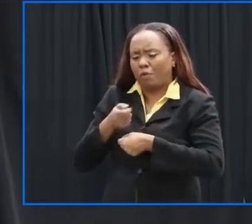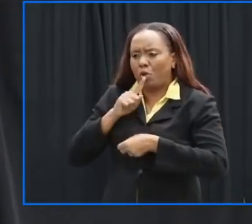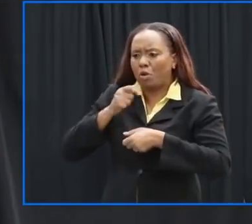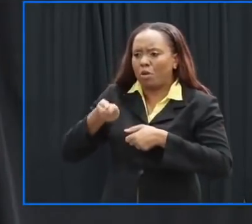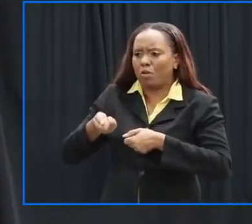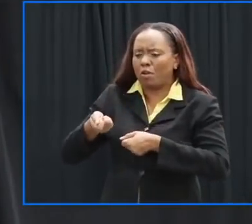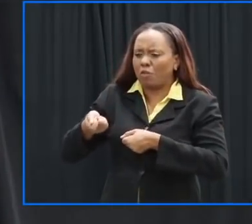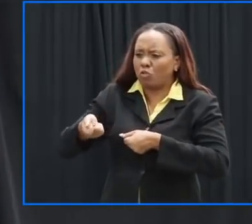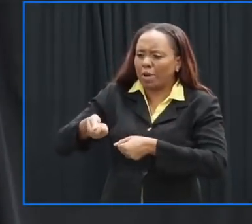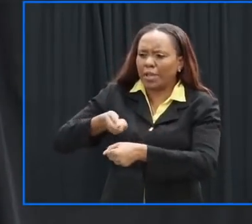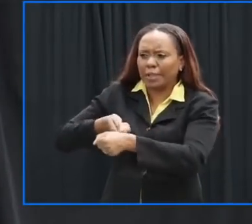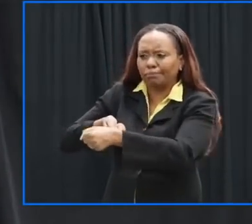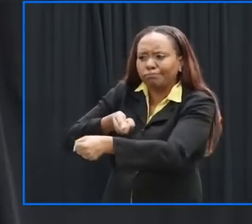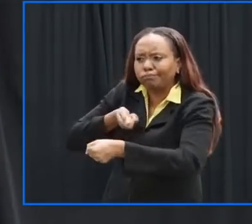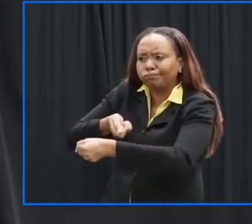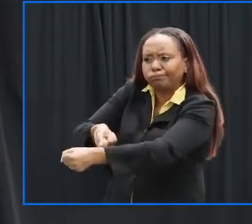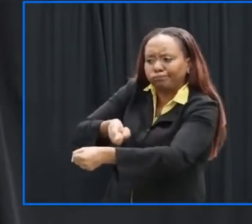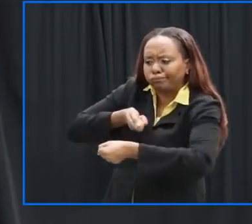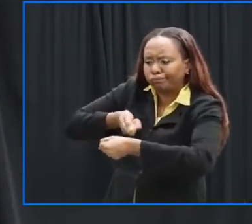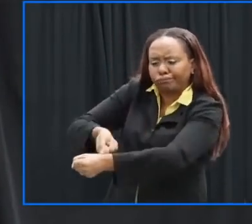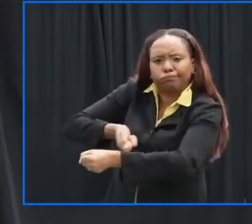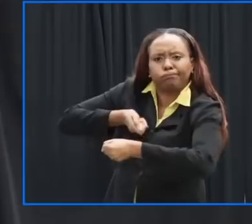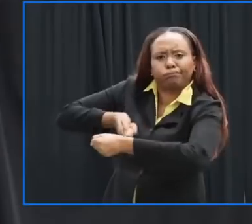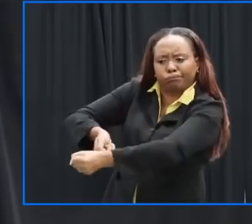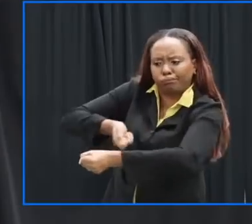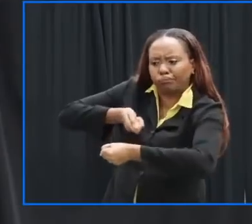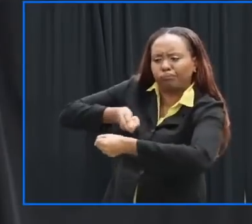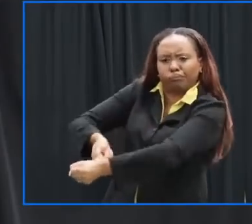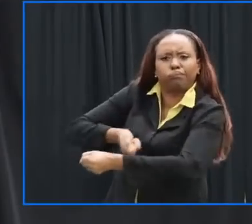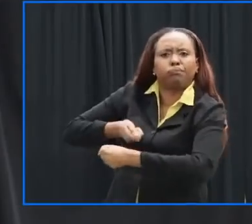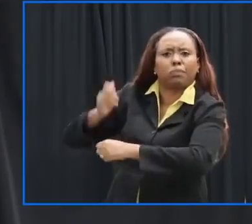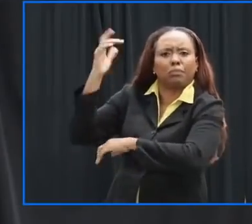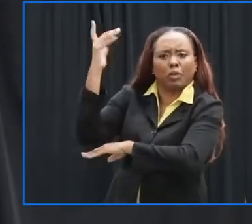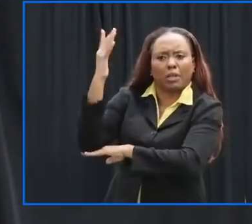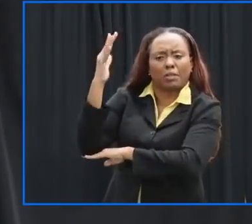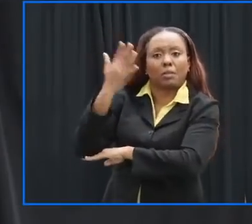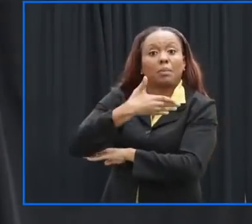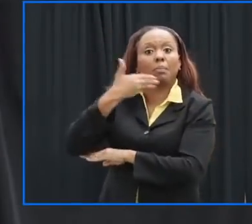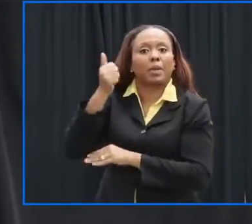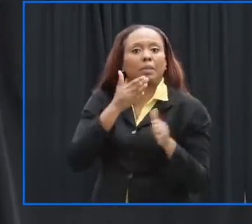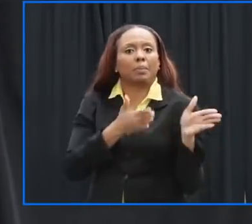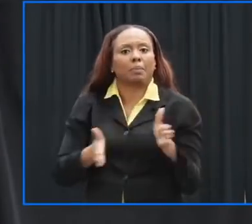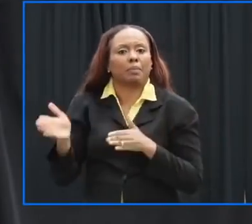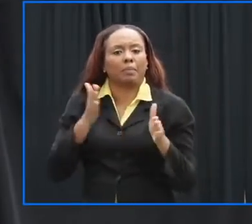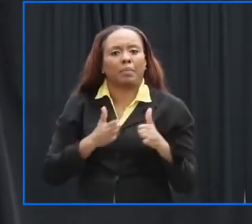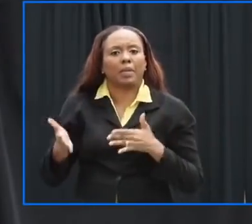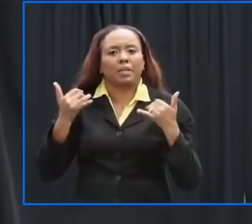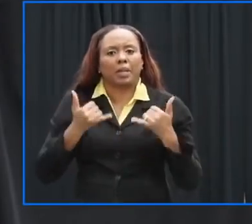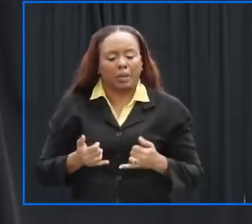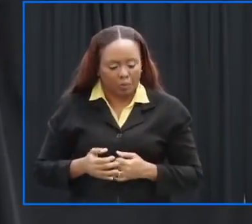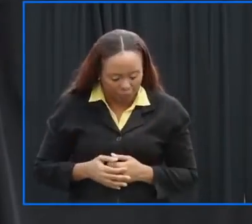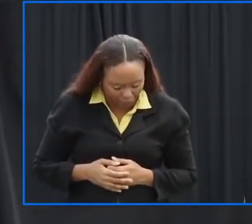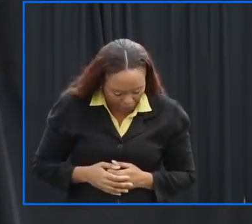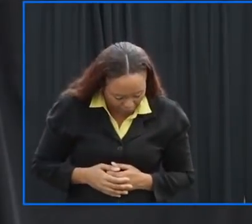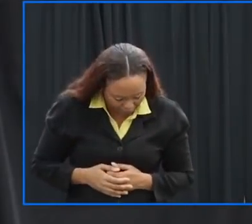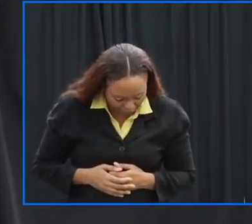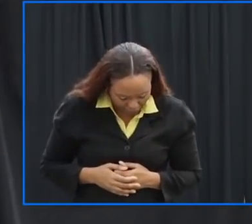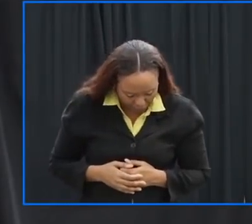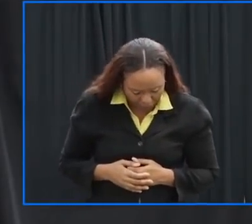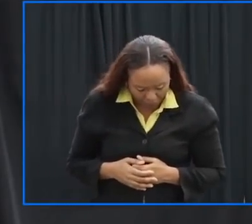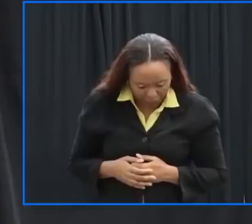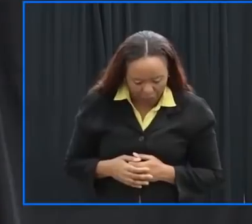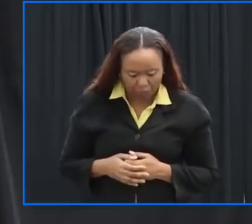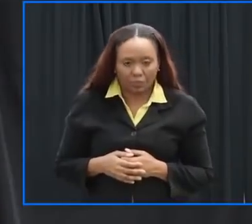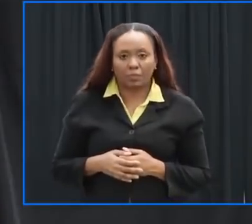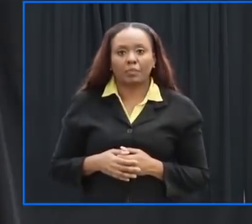the our depot network so we think we are much better prepared than we were two weeks ago but the biggest challenge